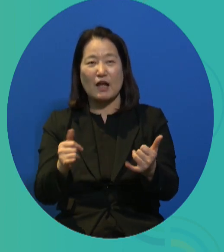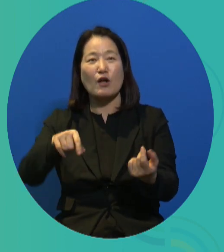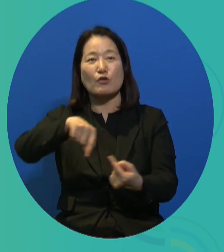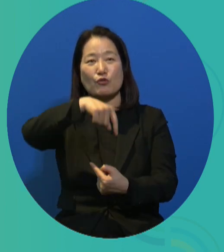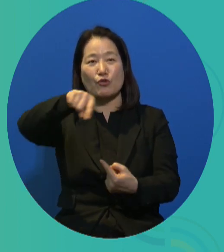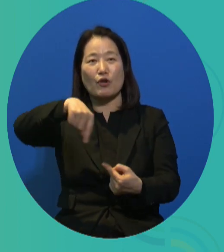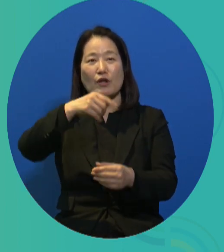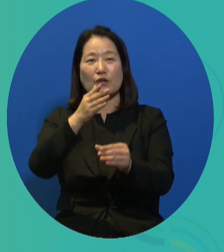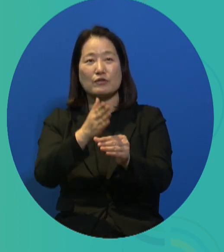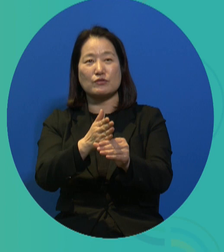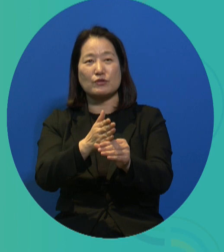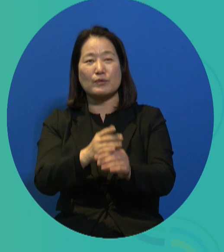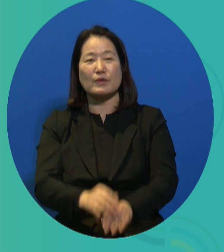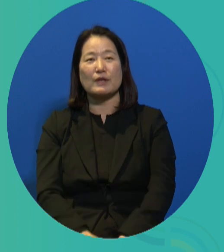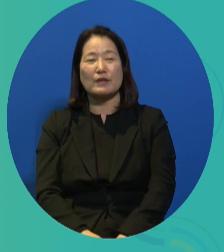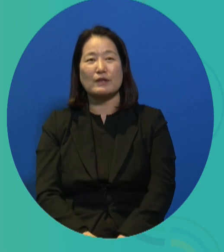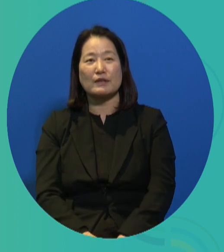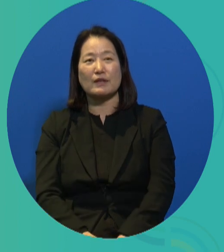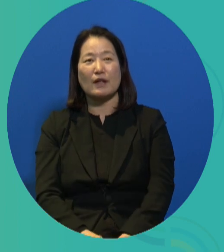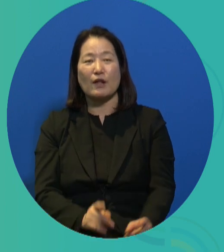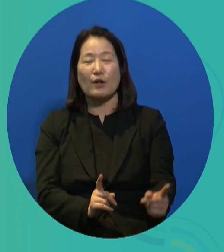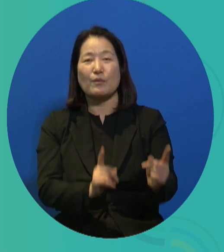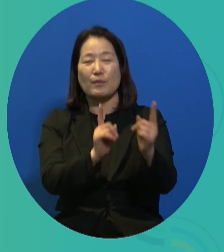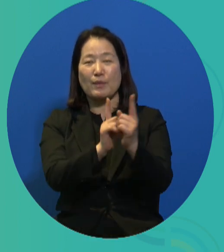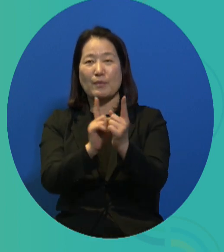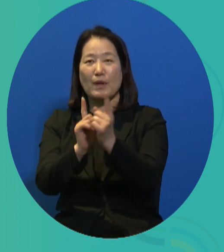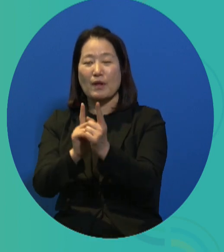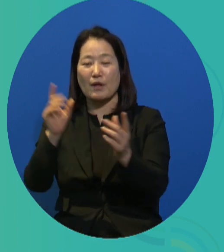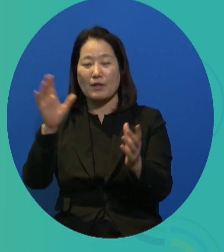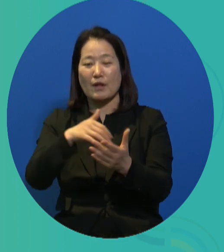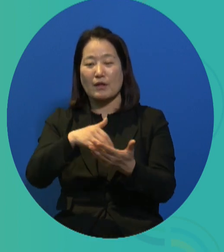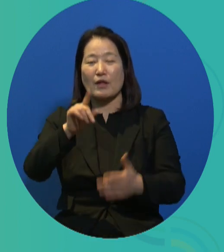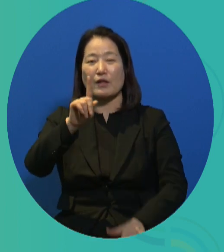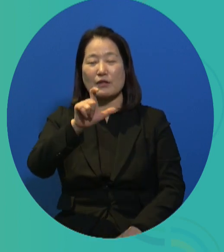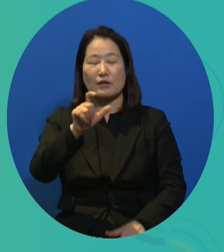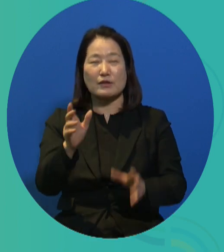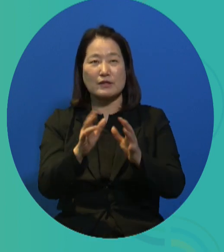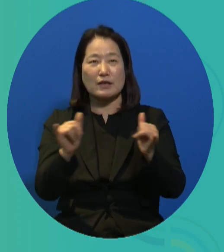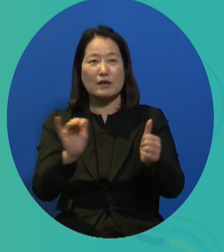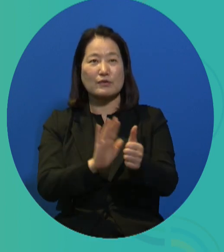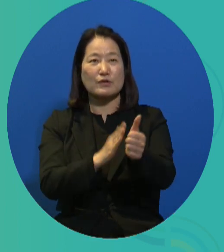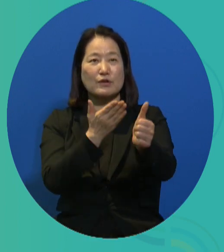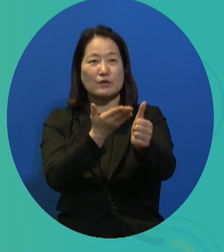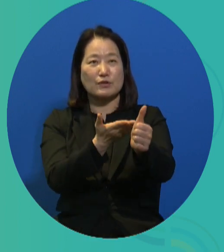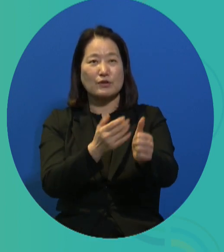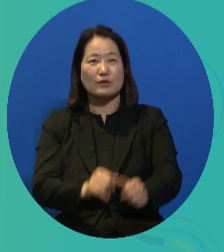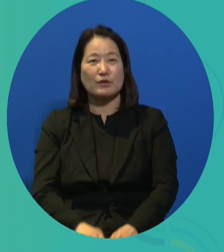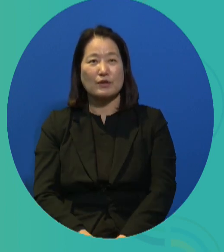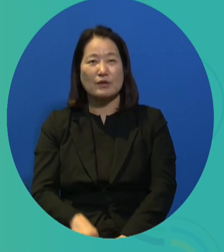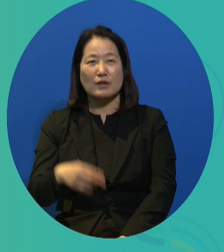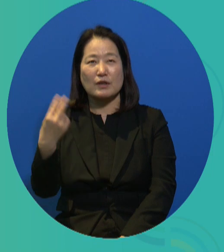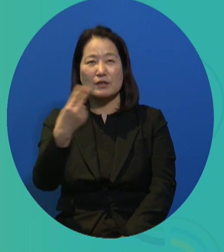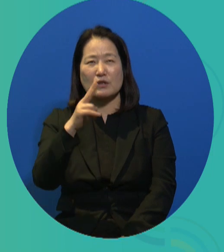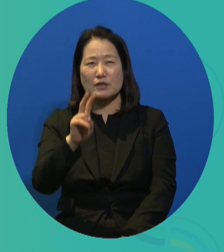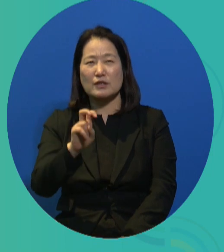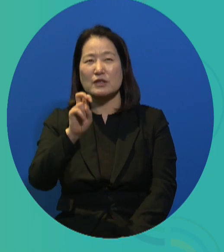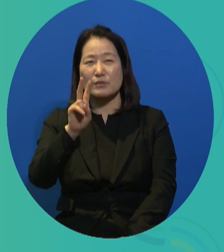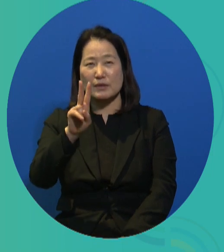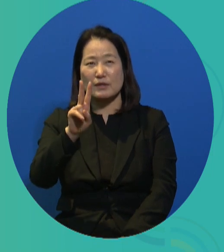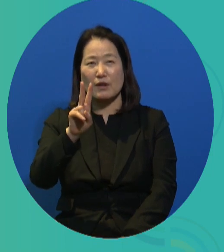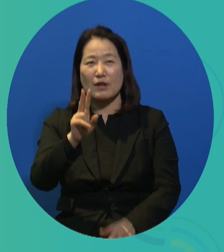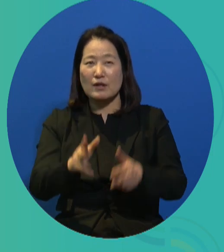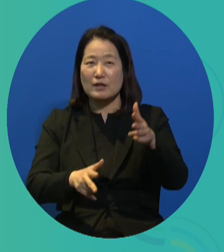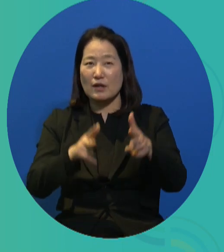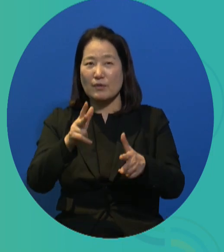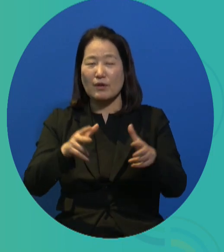PWD, we also dispatched a dedicated task force, a 1 to